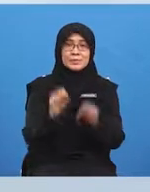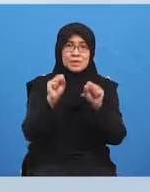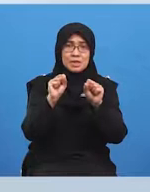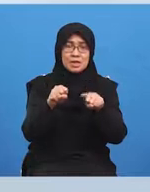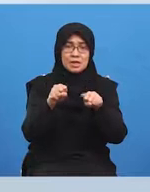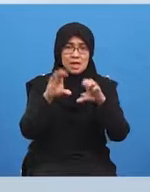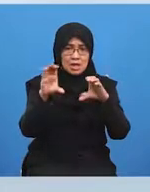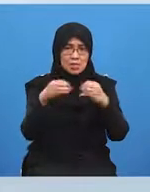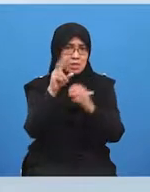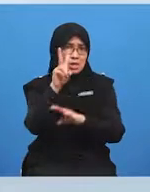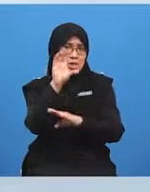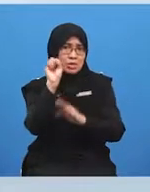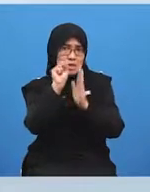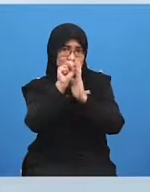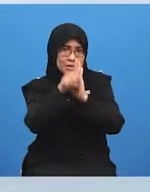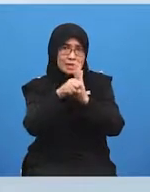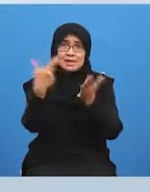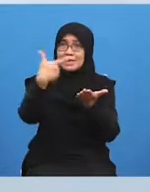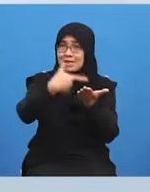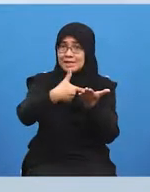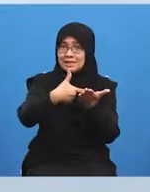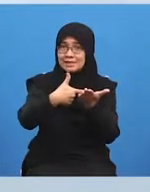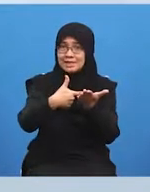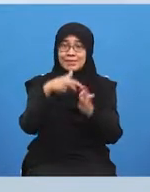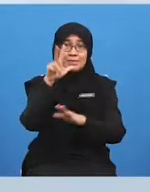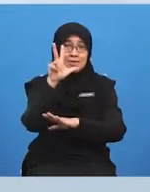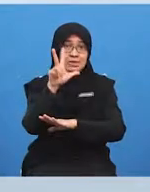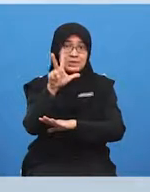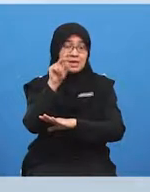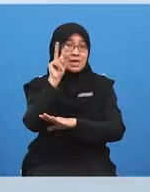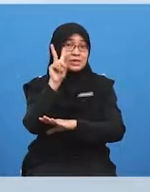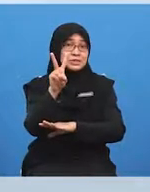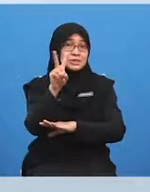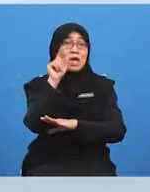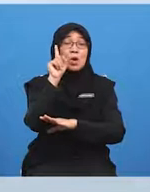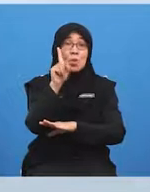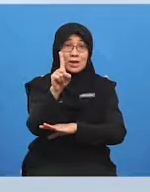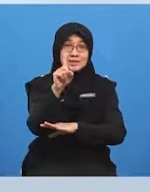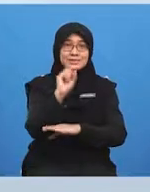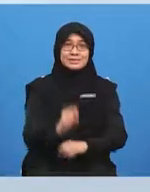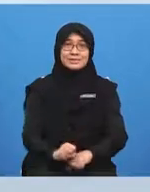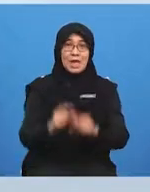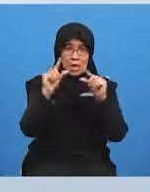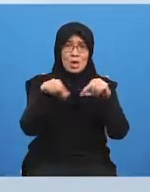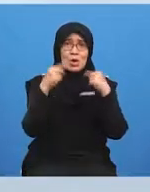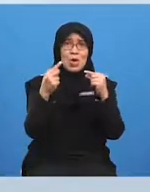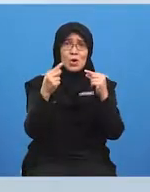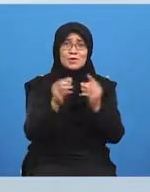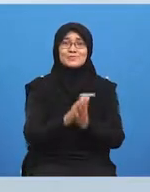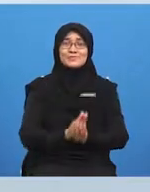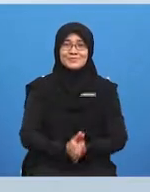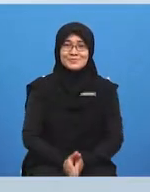for a great techniques are you ready boys and girls three two one go